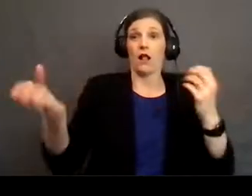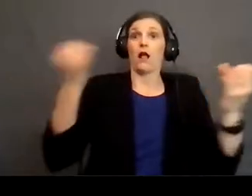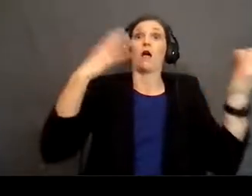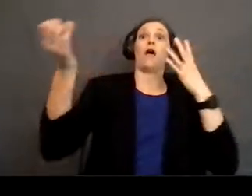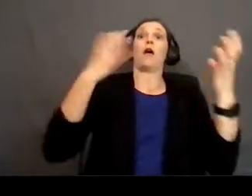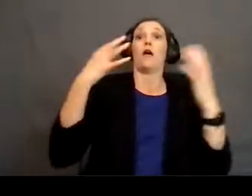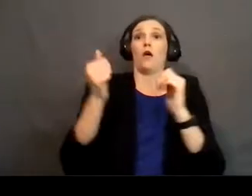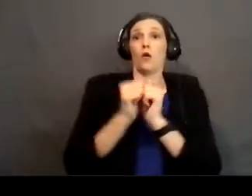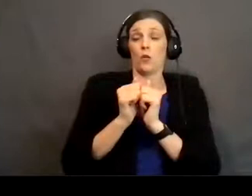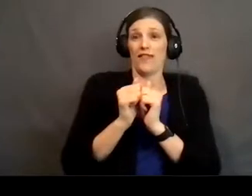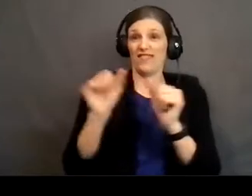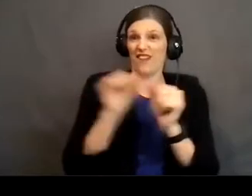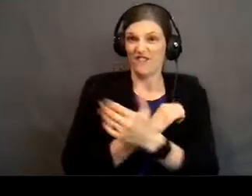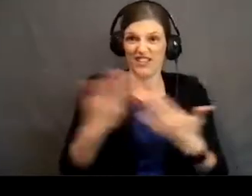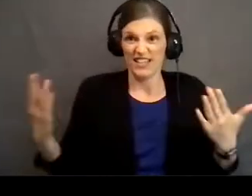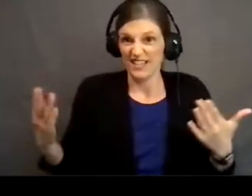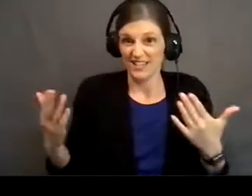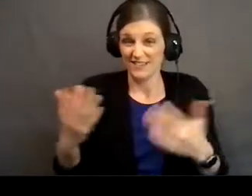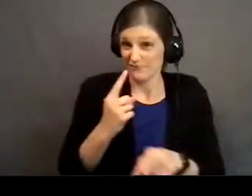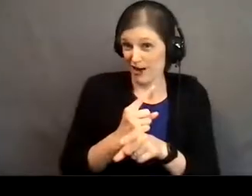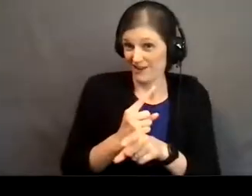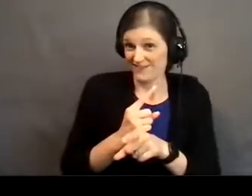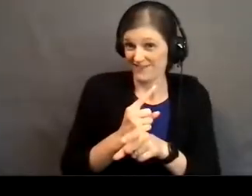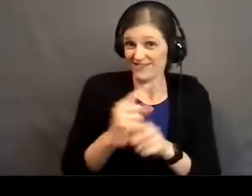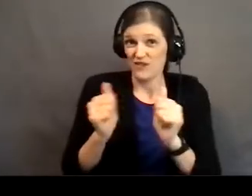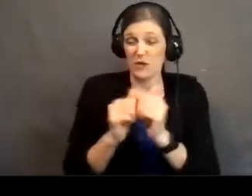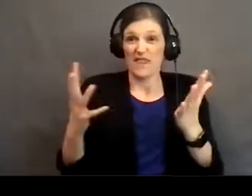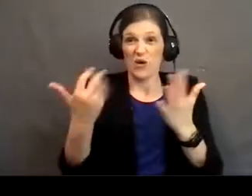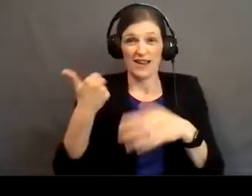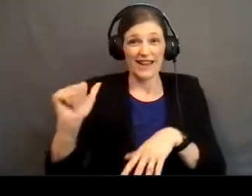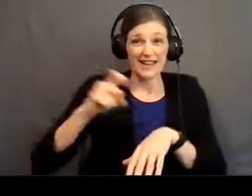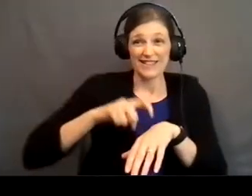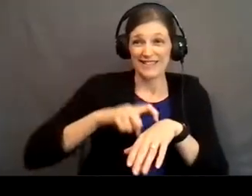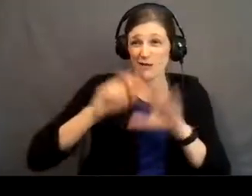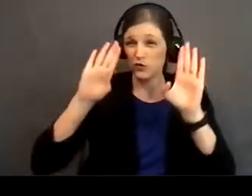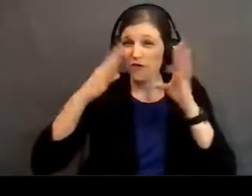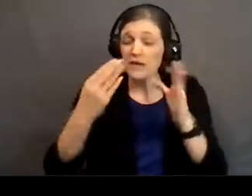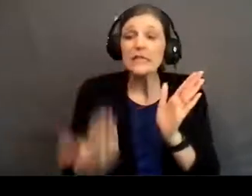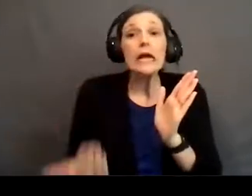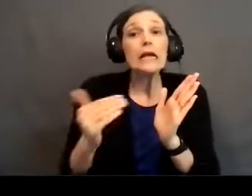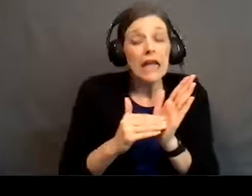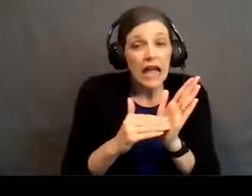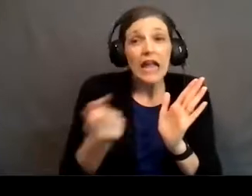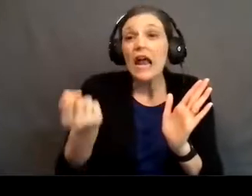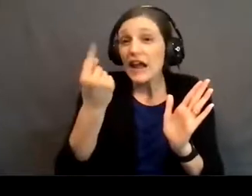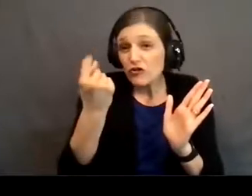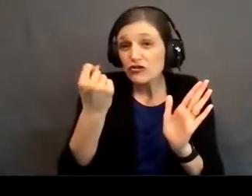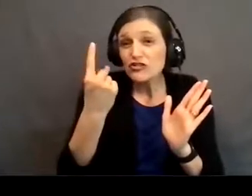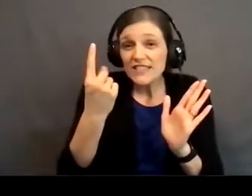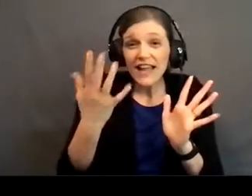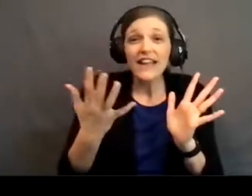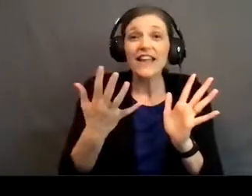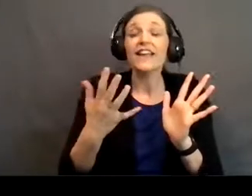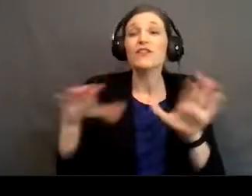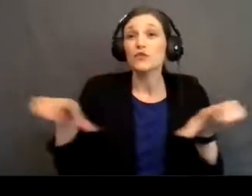bombarded with everything, right, without any time to focus. Again, hear me. I'm right there with you doing